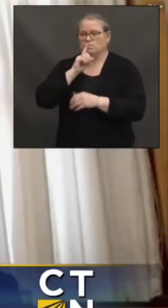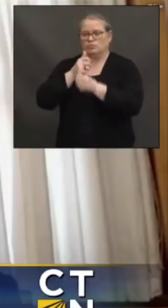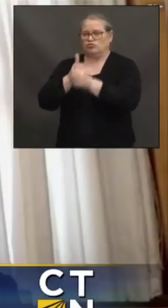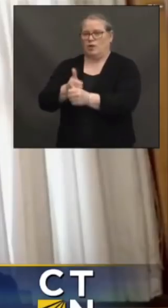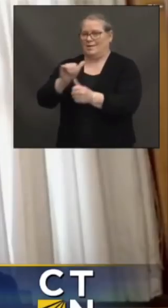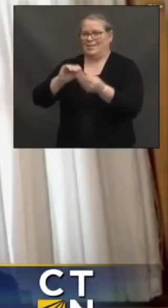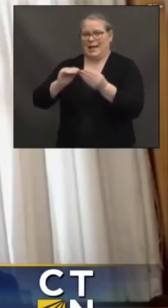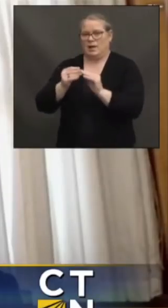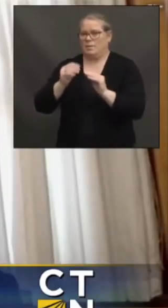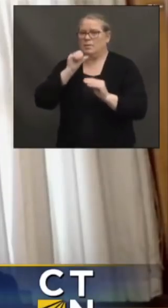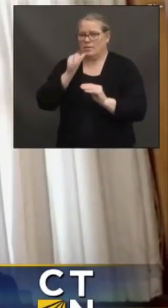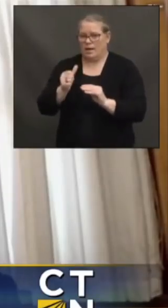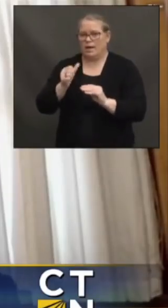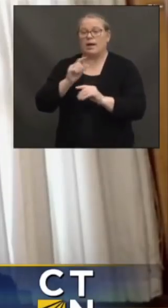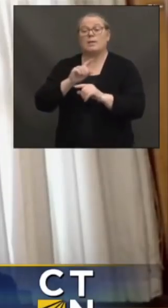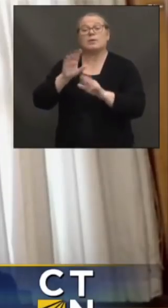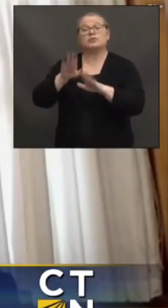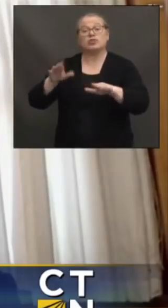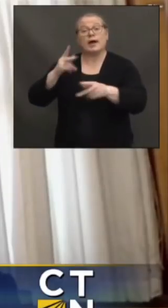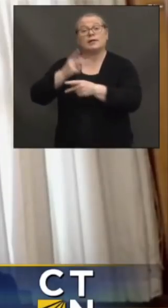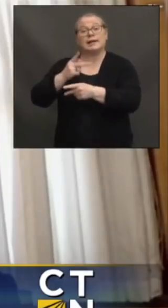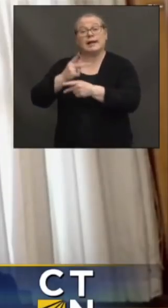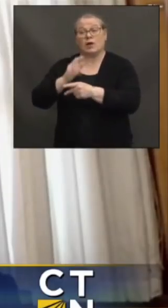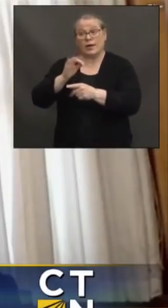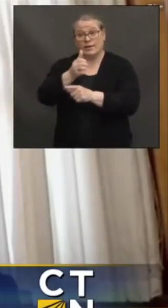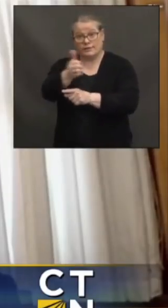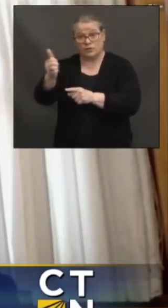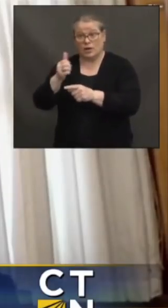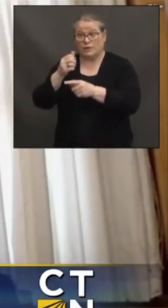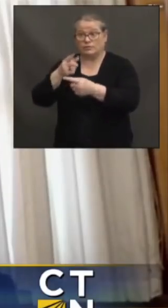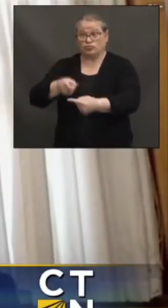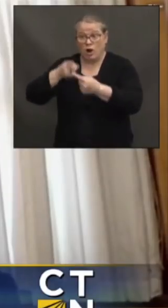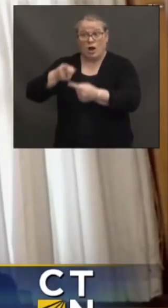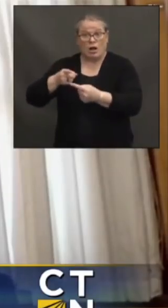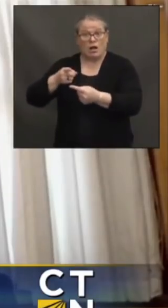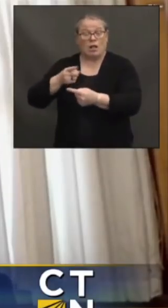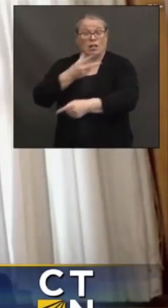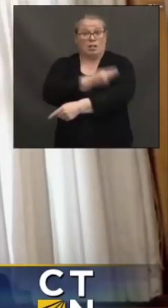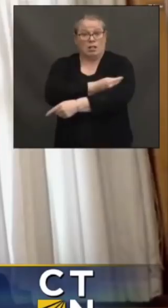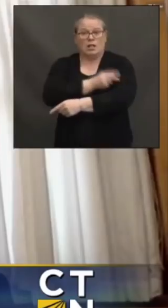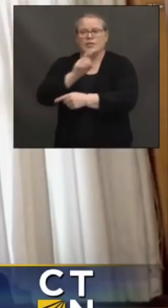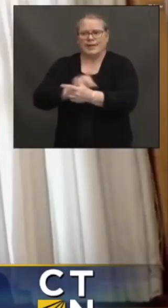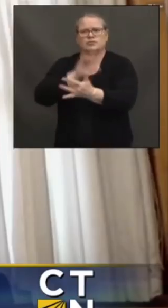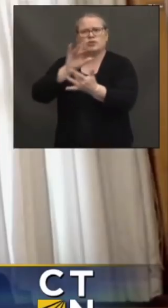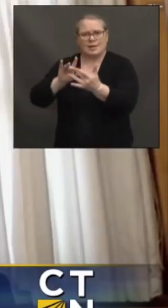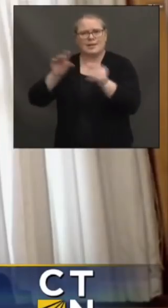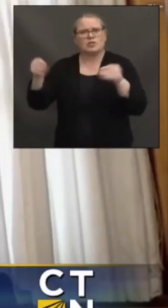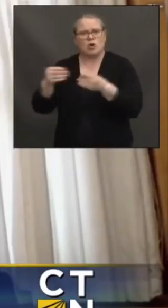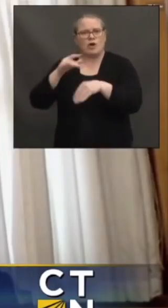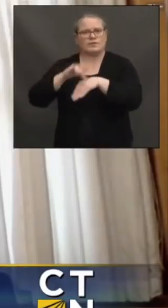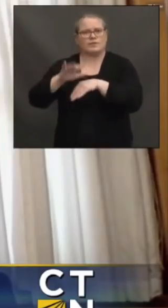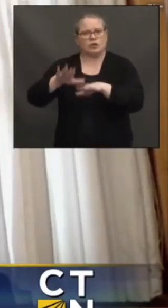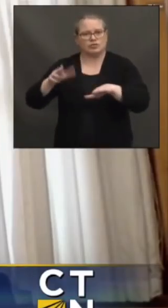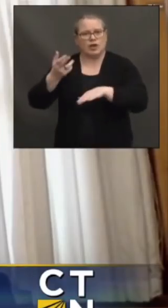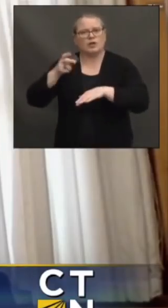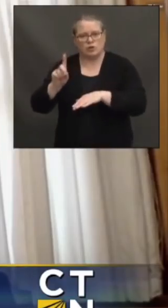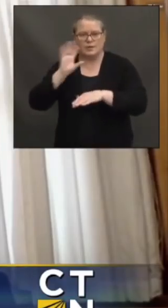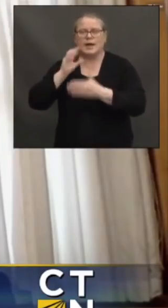if anyone's having challenges, child care providers who are having challenges getting access, they should definitely reach out to the Office of Early Childhood and they can help make sure they're getting